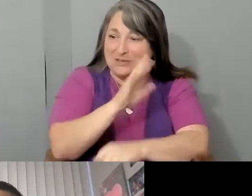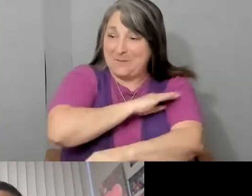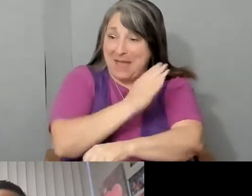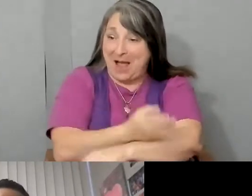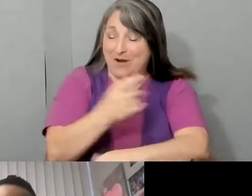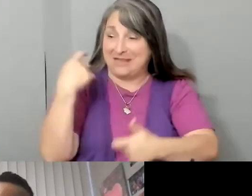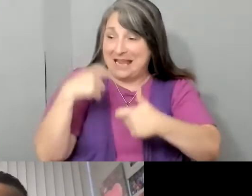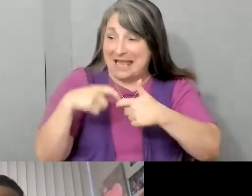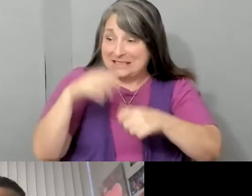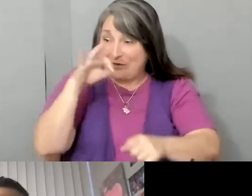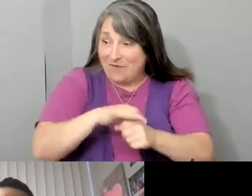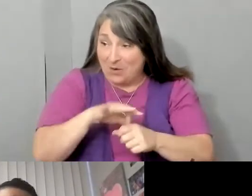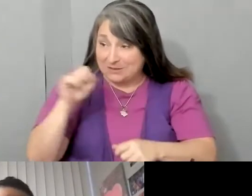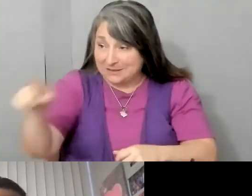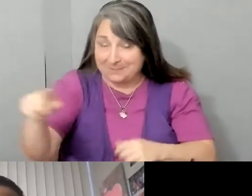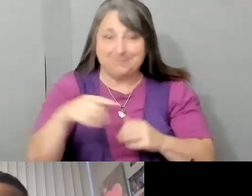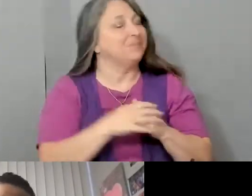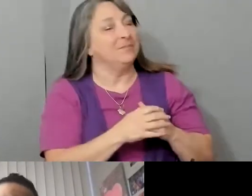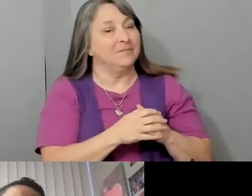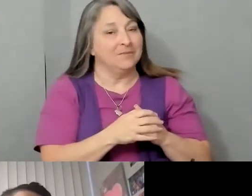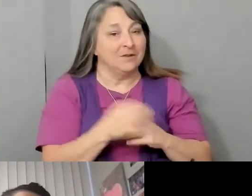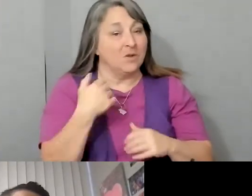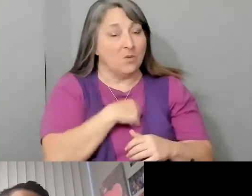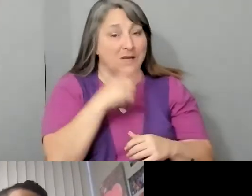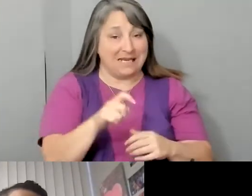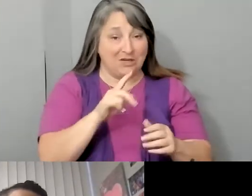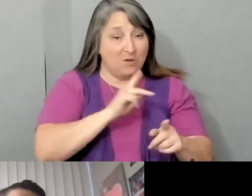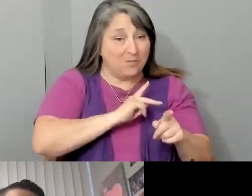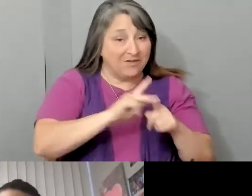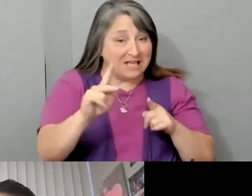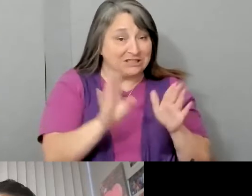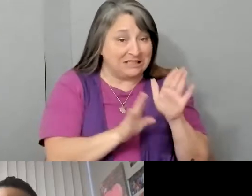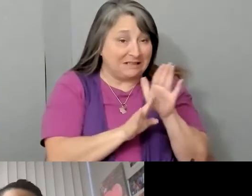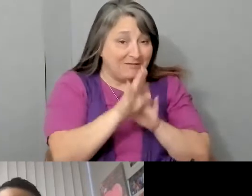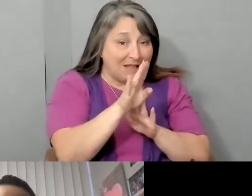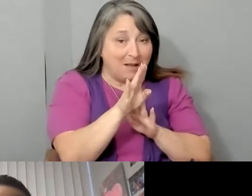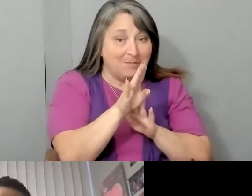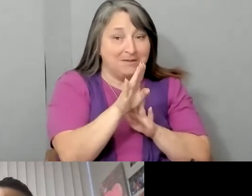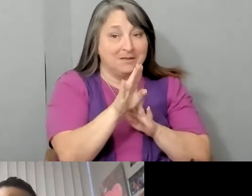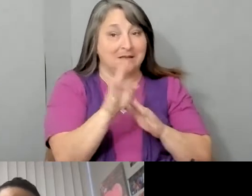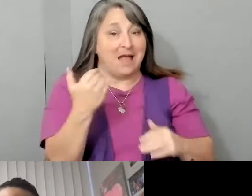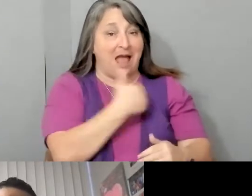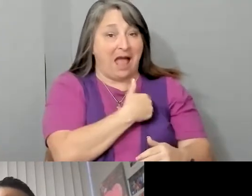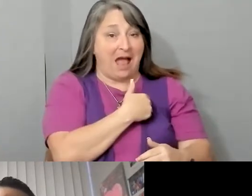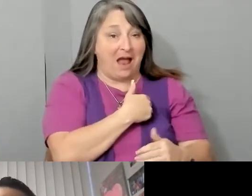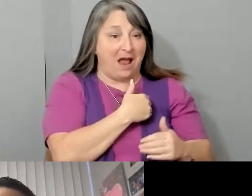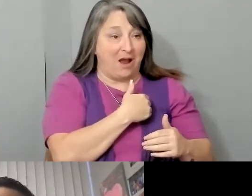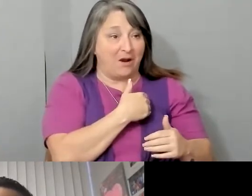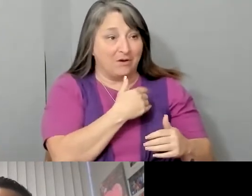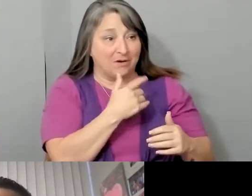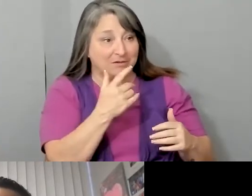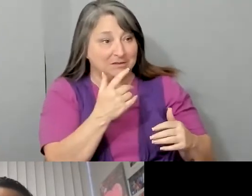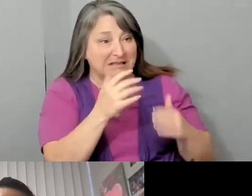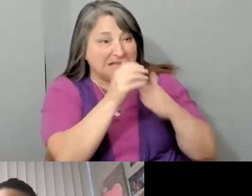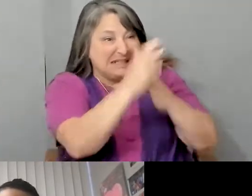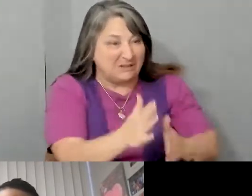In terms of that aspect, we have to professionally develop our upcoming Latinos. And in